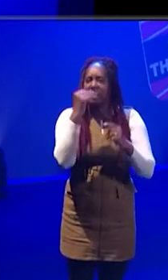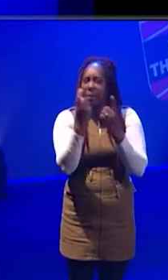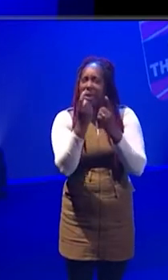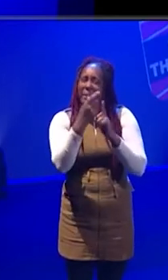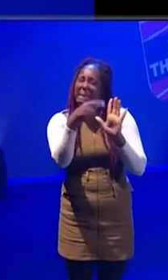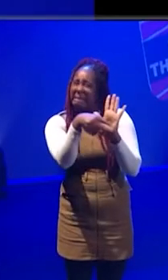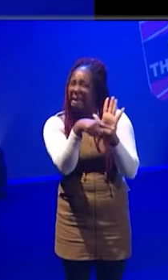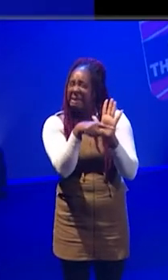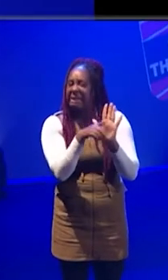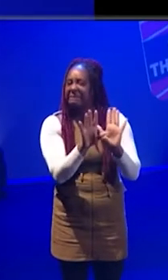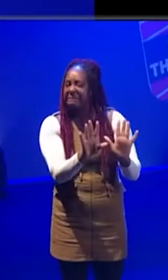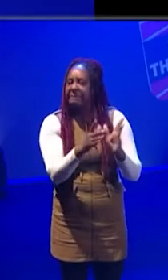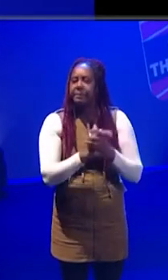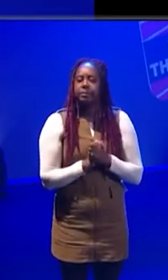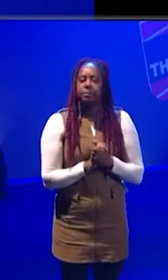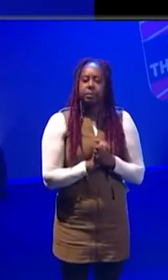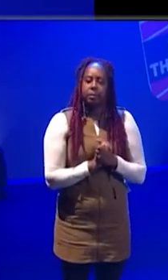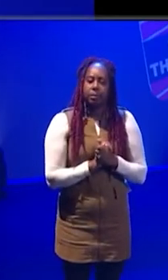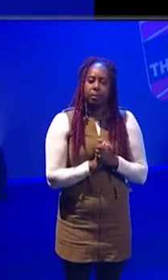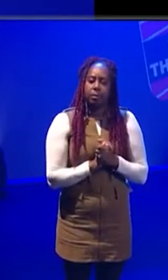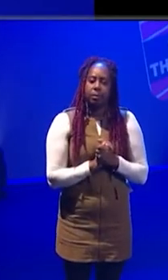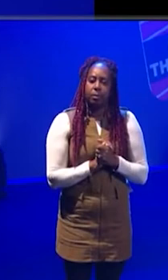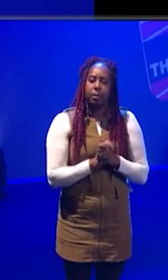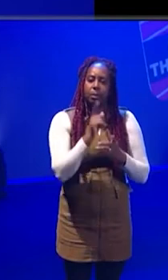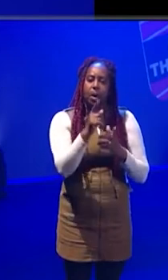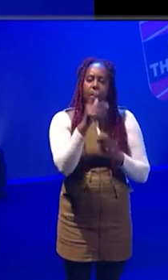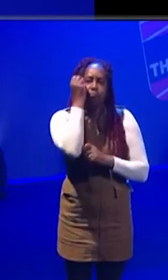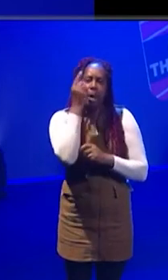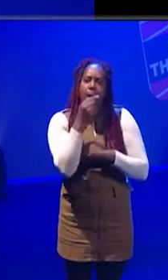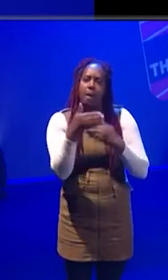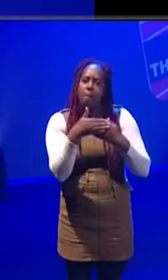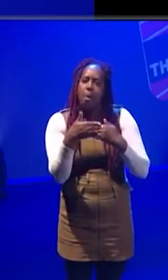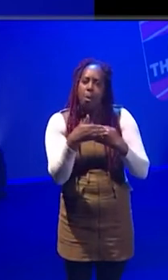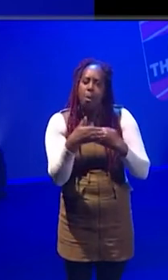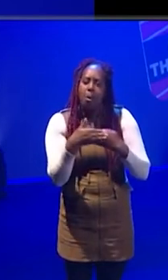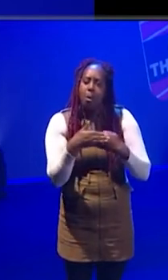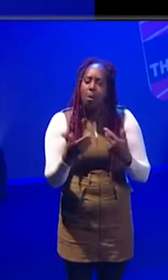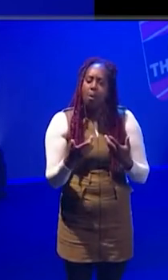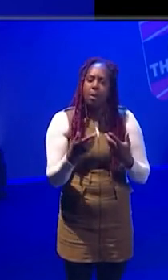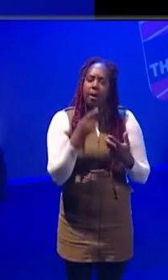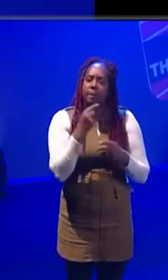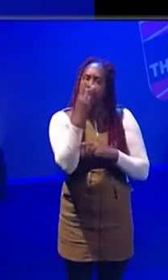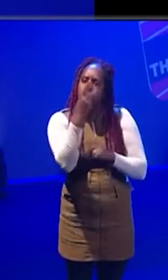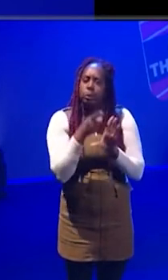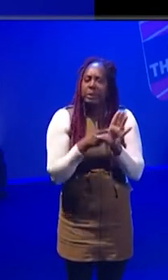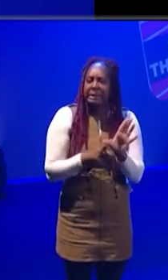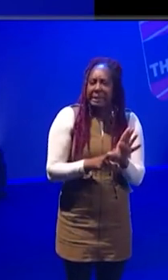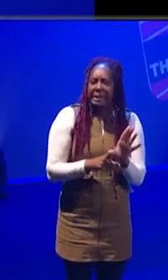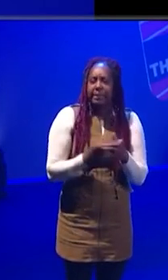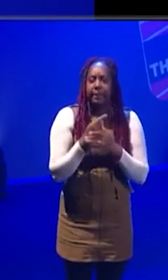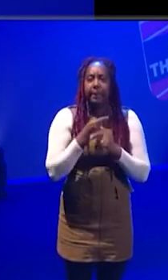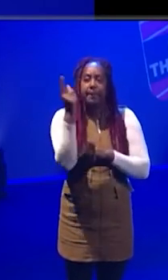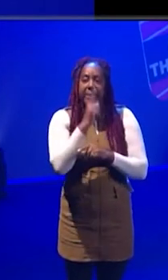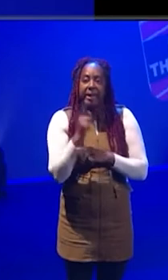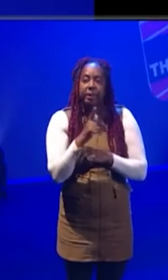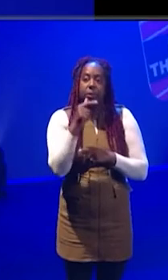negative, really. But it's something that I've sort of realised more and more in the past couple of years is that people who